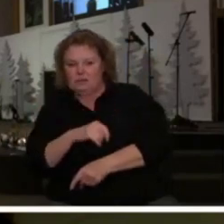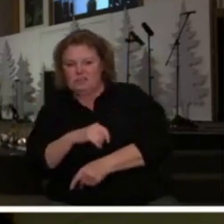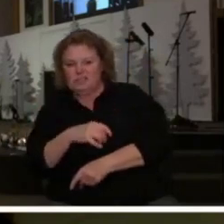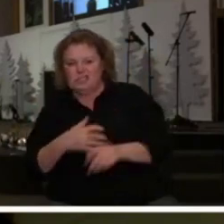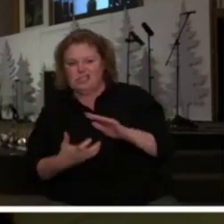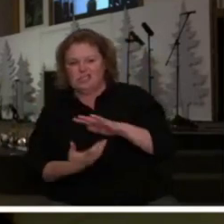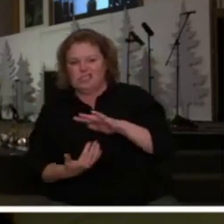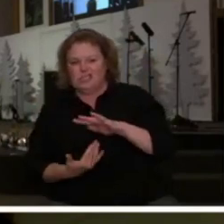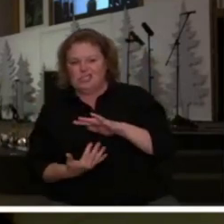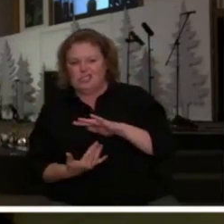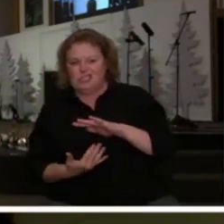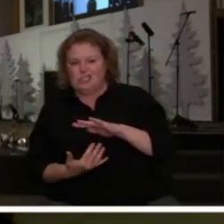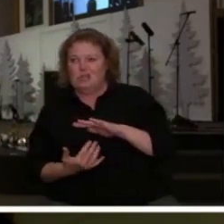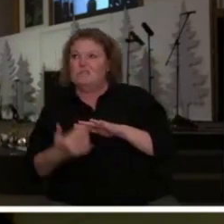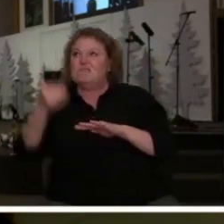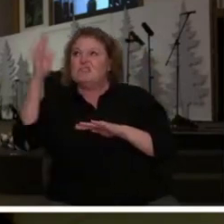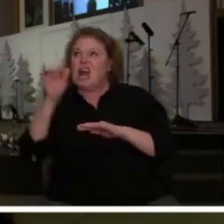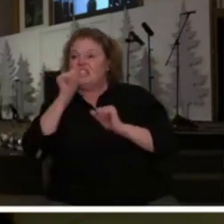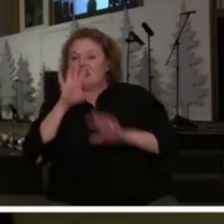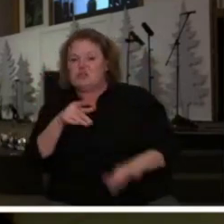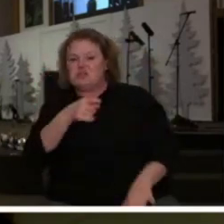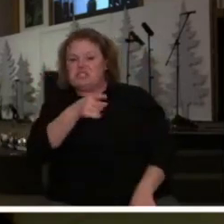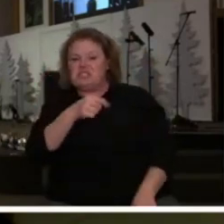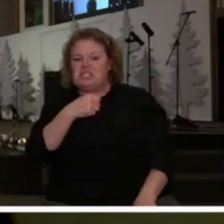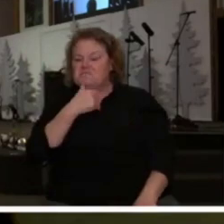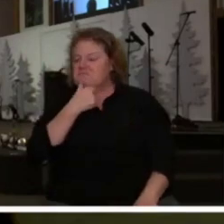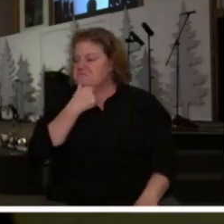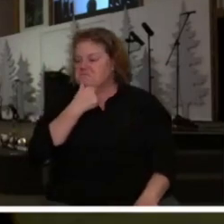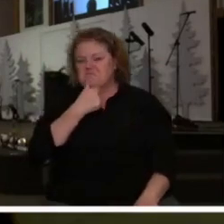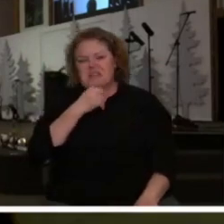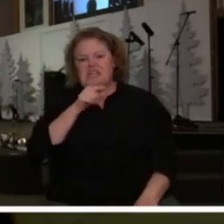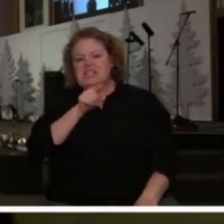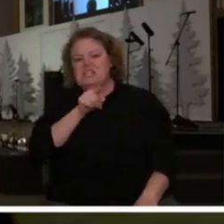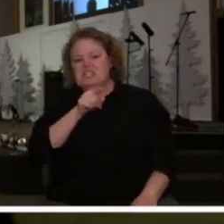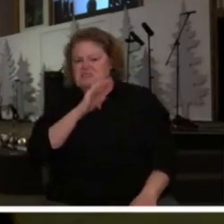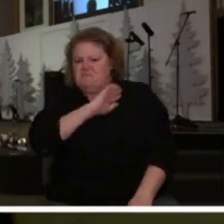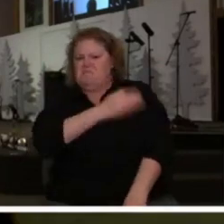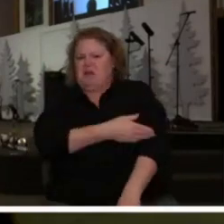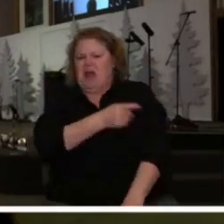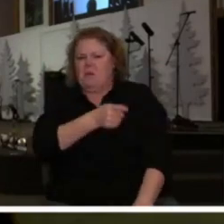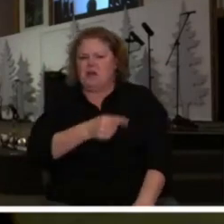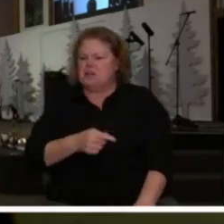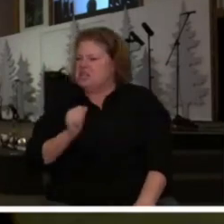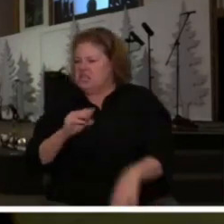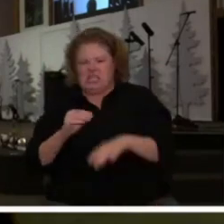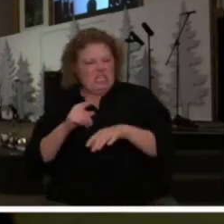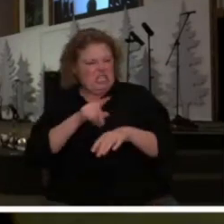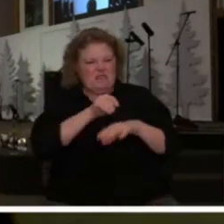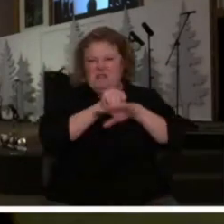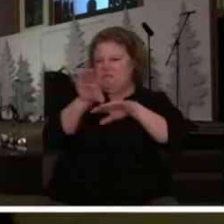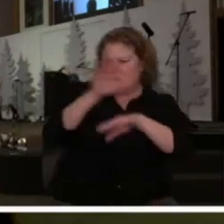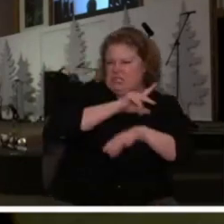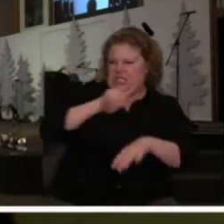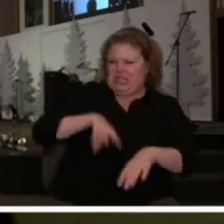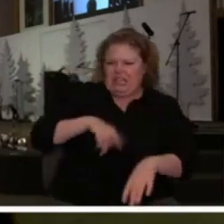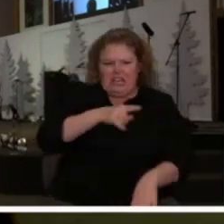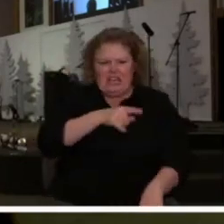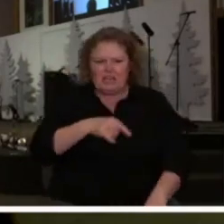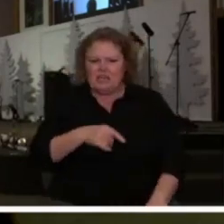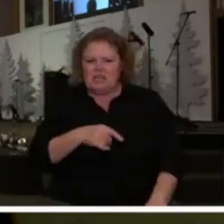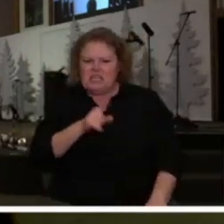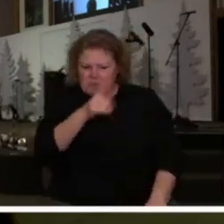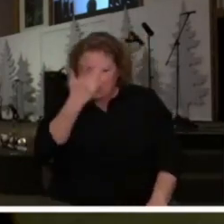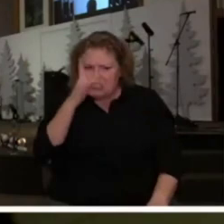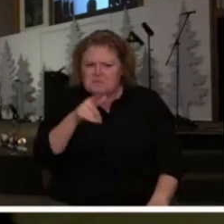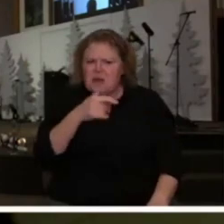recognized that because of God's anointing upon Daniel's life he was in a position of power and influence and he had a level of